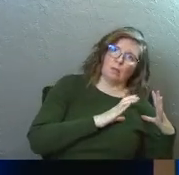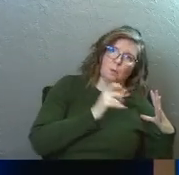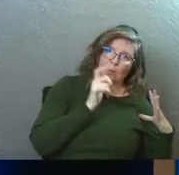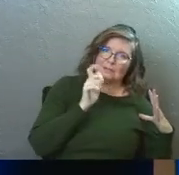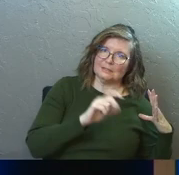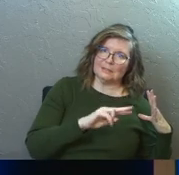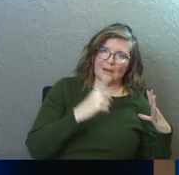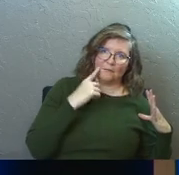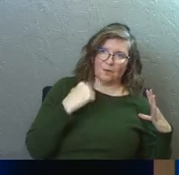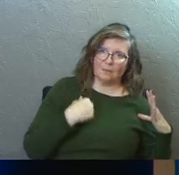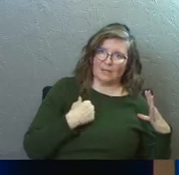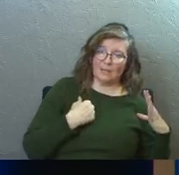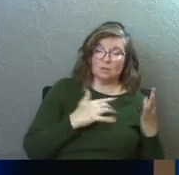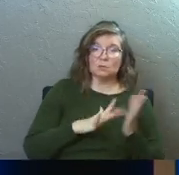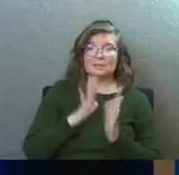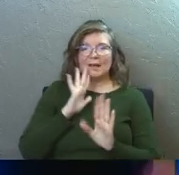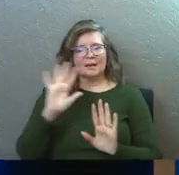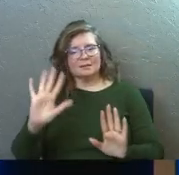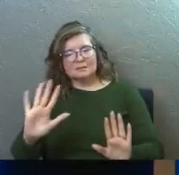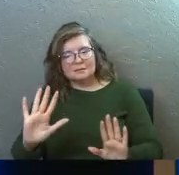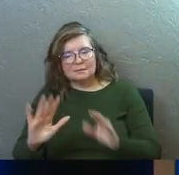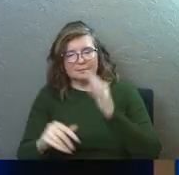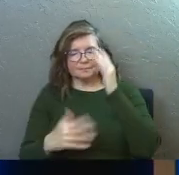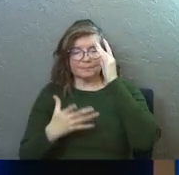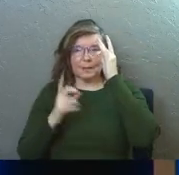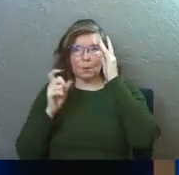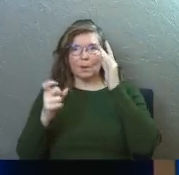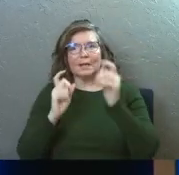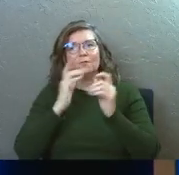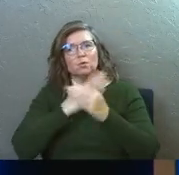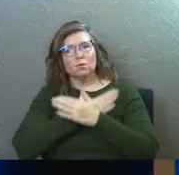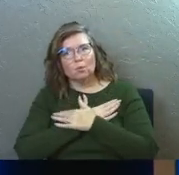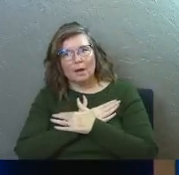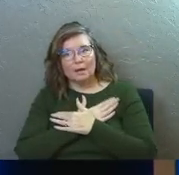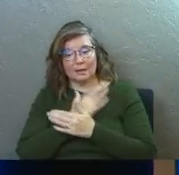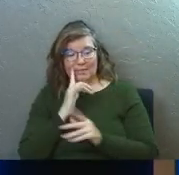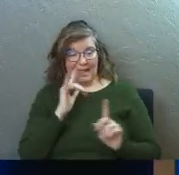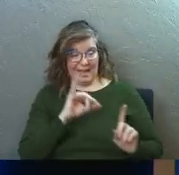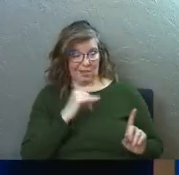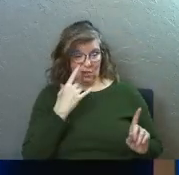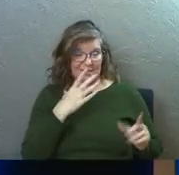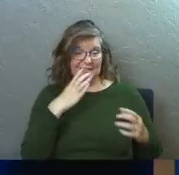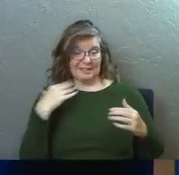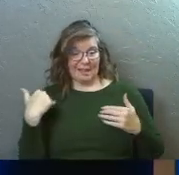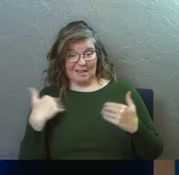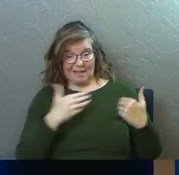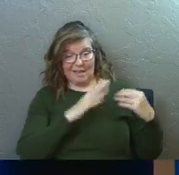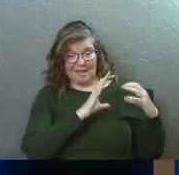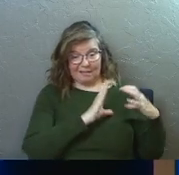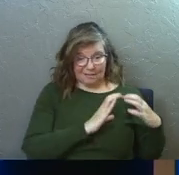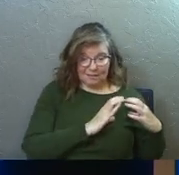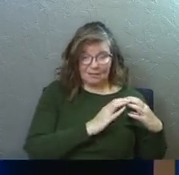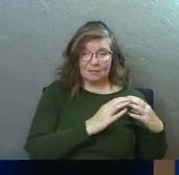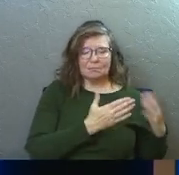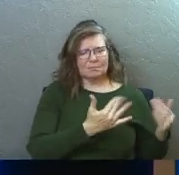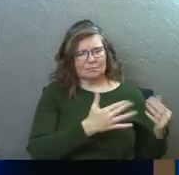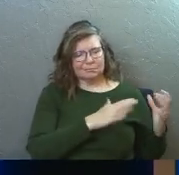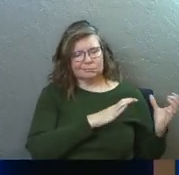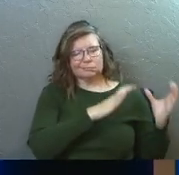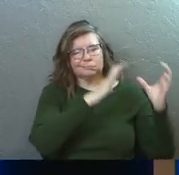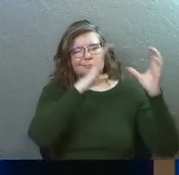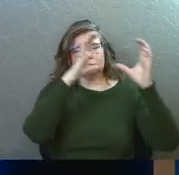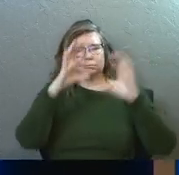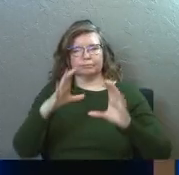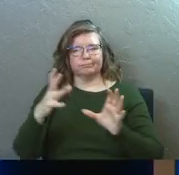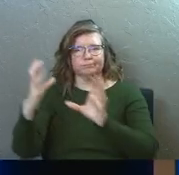for me. So Jesus says, hey, I want to give you rest because that looks heavy. So come, let me help you out.